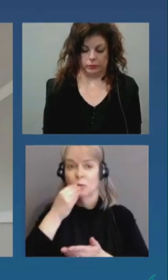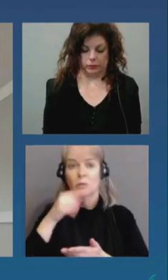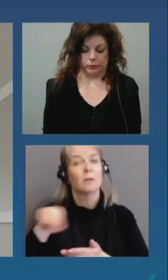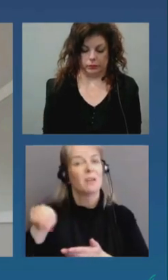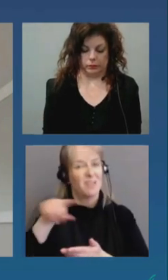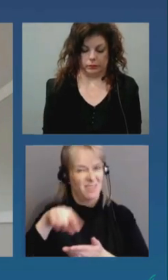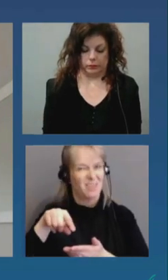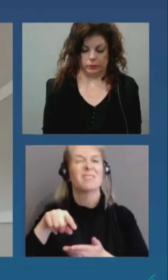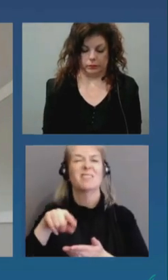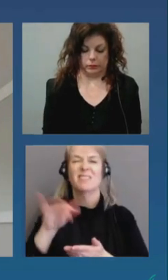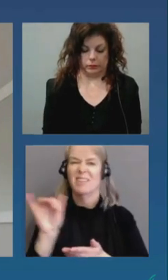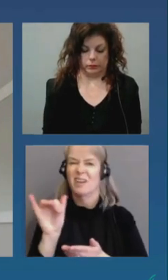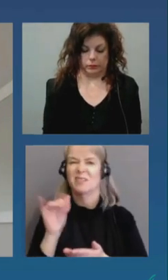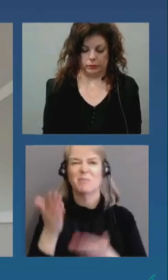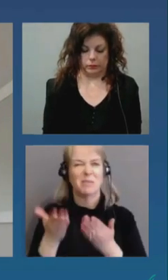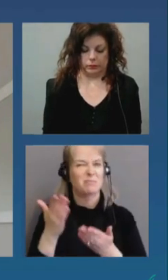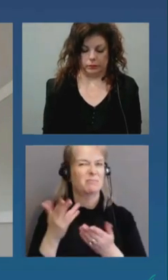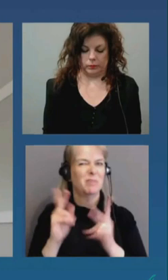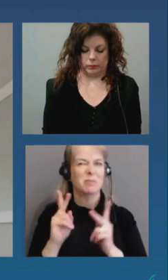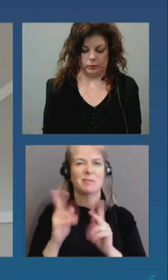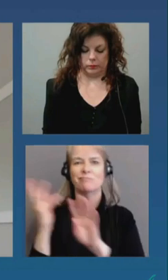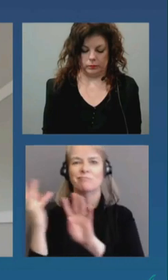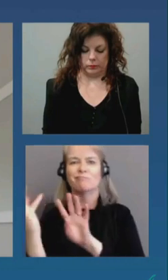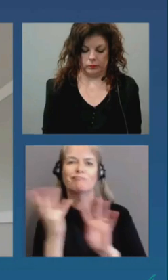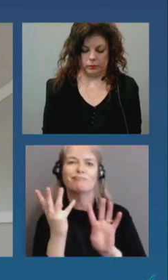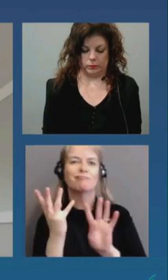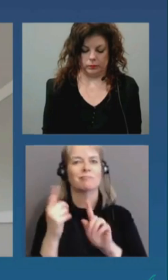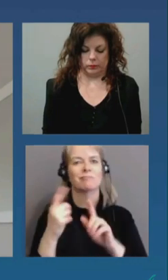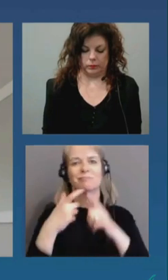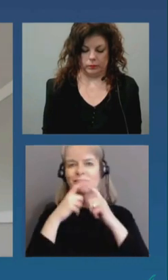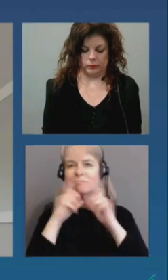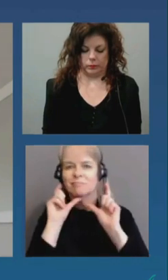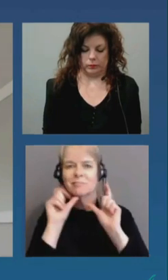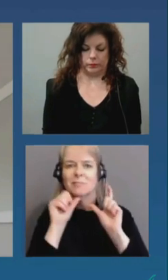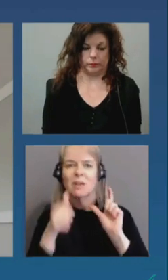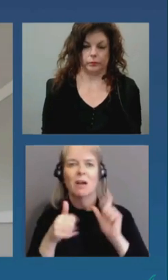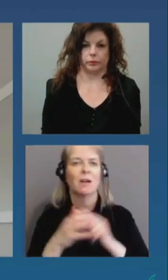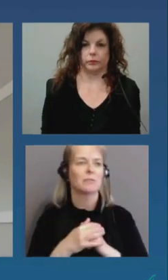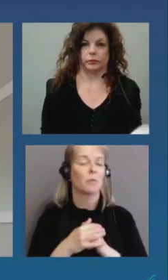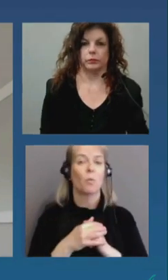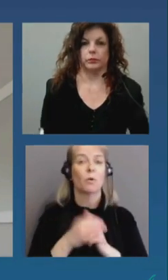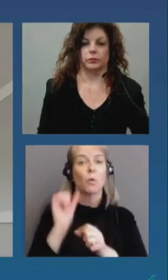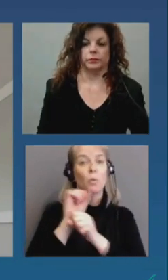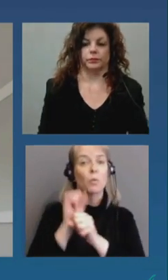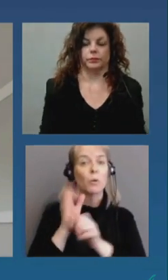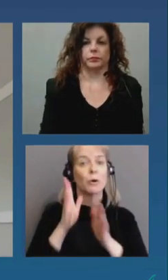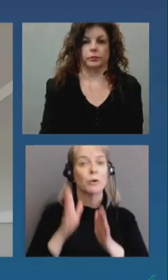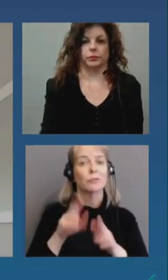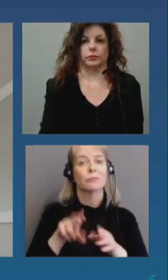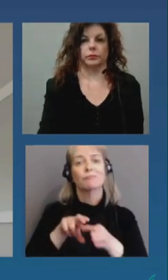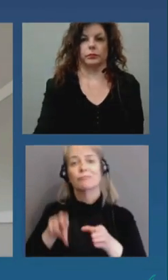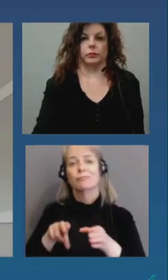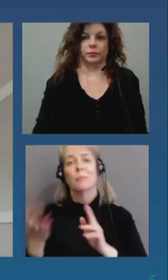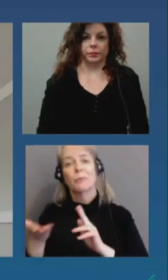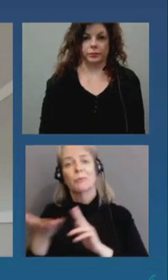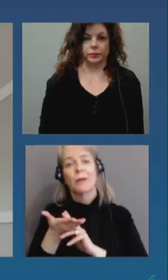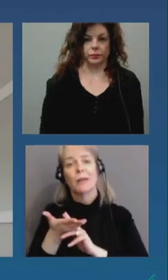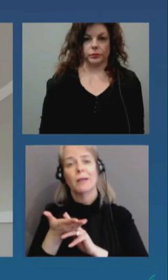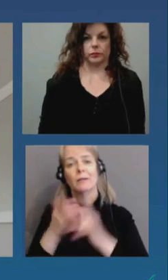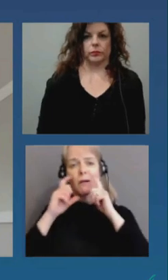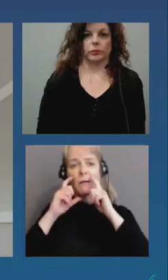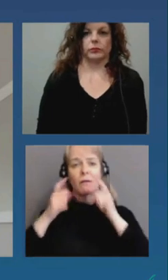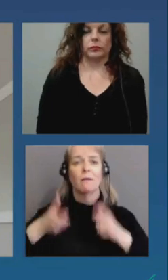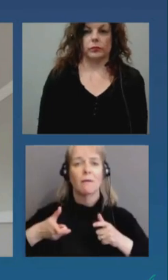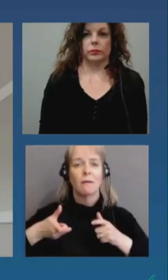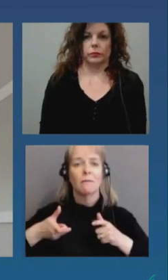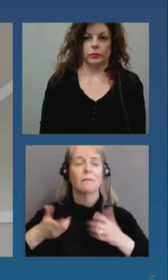wearing masks as much in close contact uh if they're taking a break or um you know working hard in environments where it's hard to